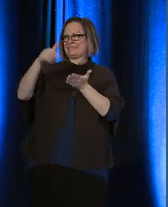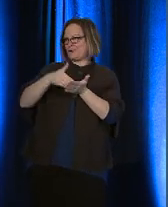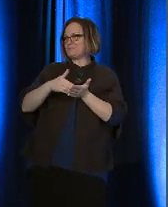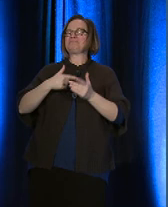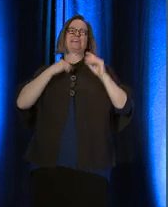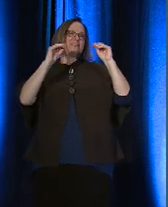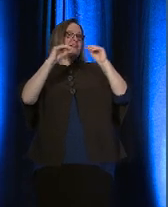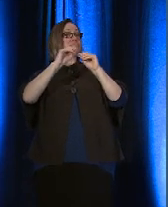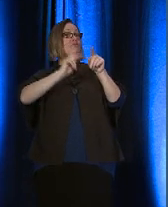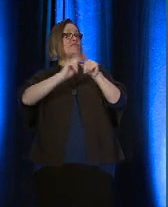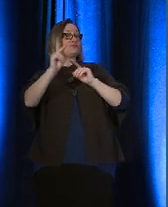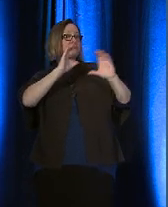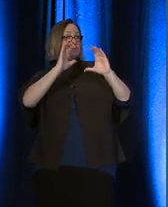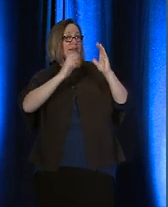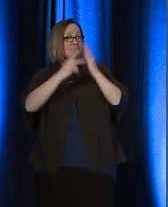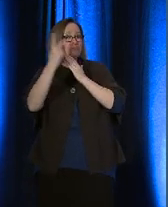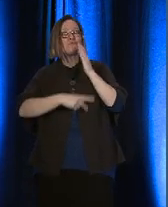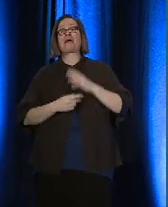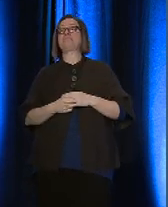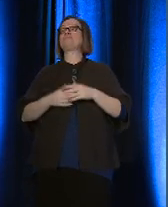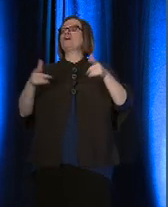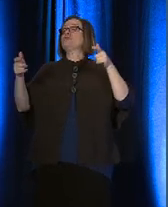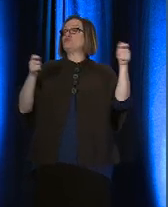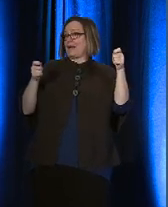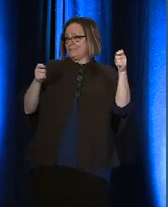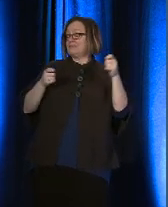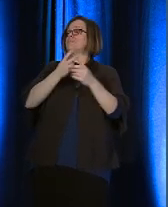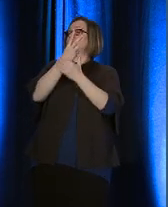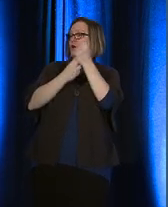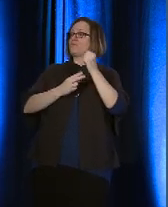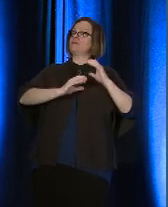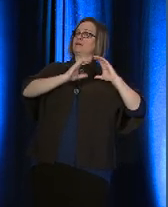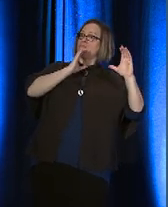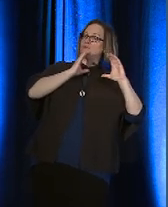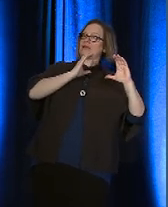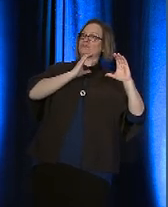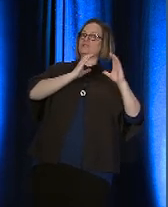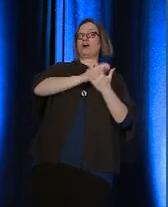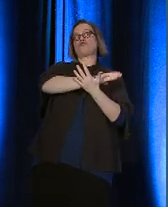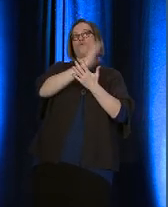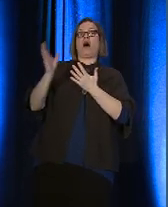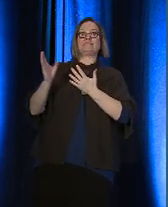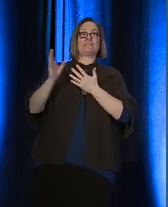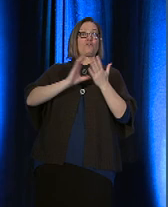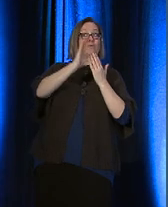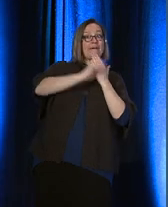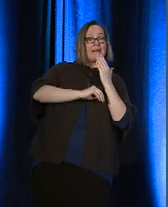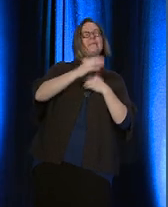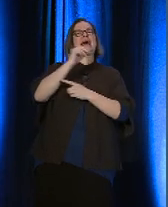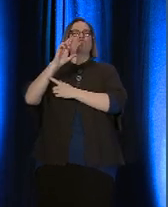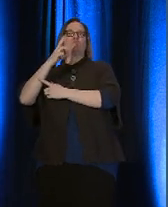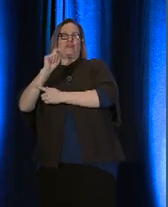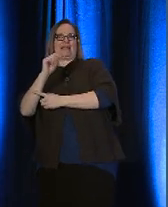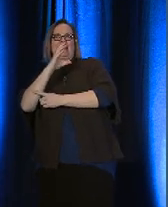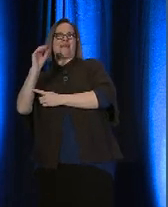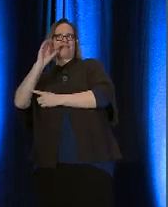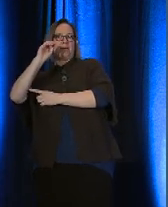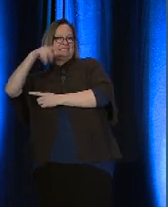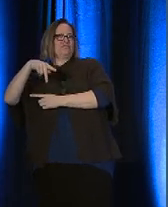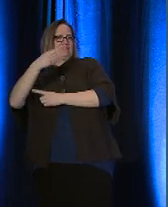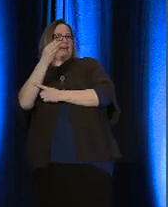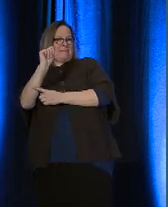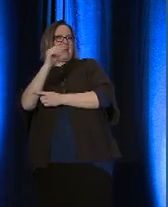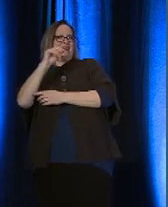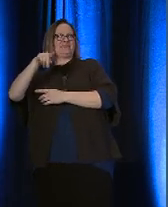taught in a professional communication program, directed both communication across the curriculum program, and a rhetoric and composition MA